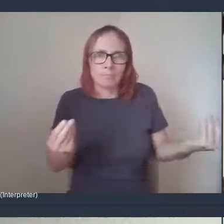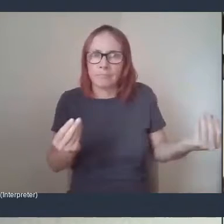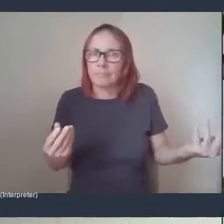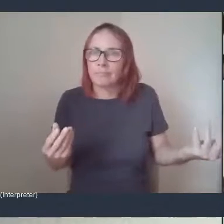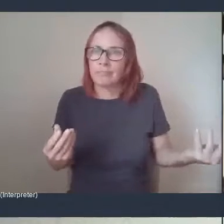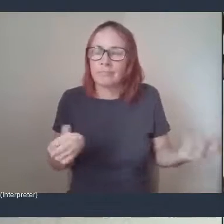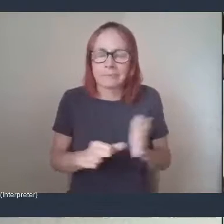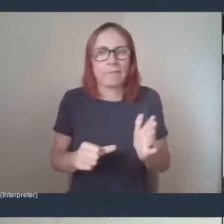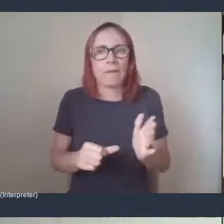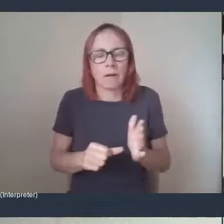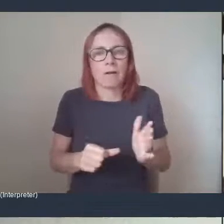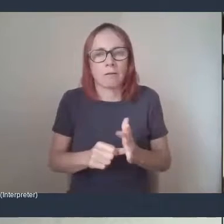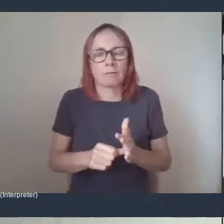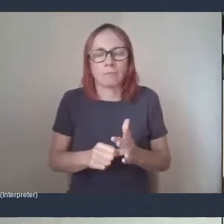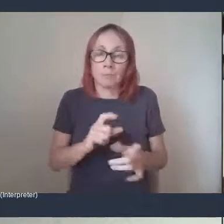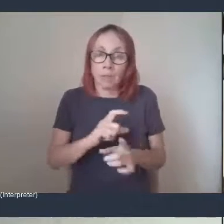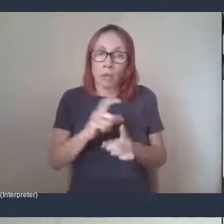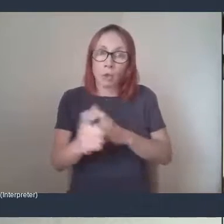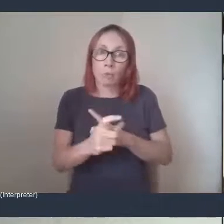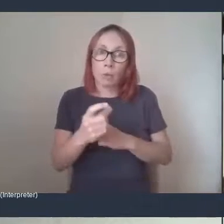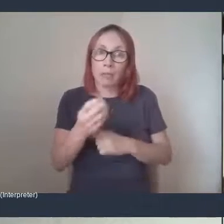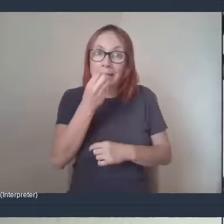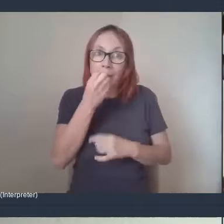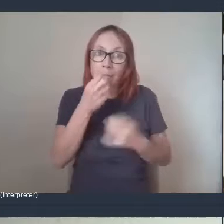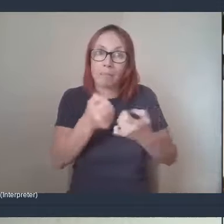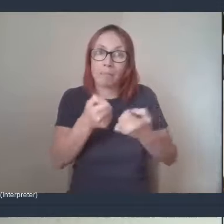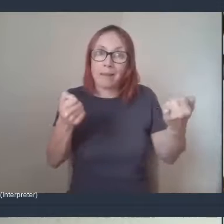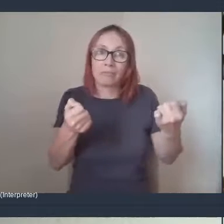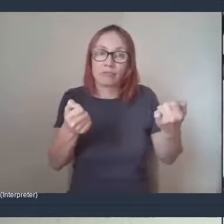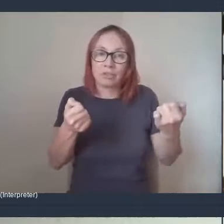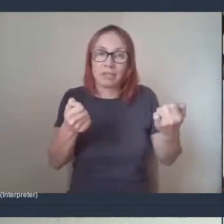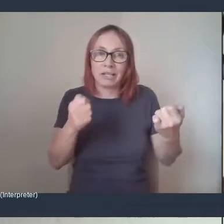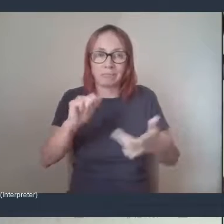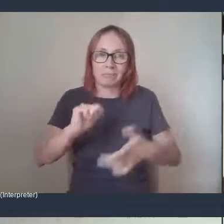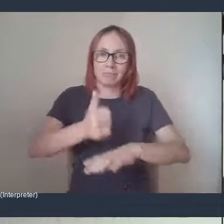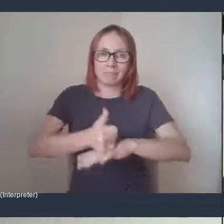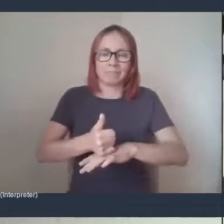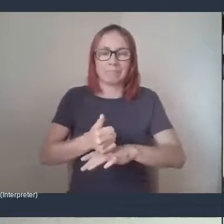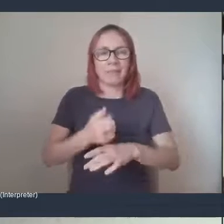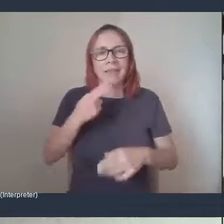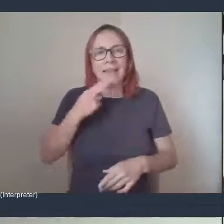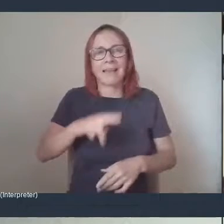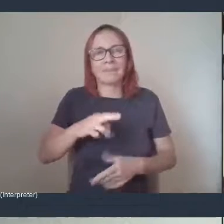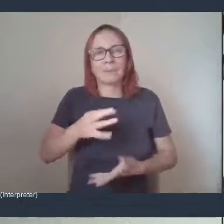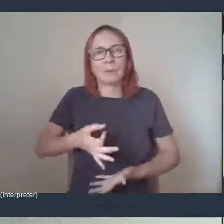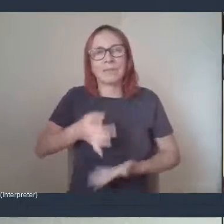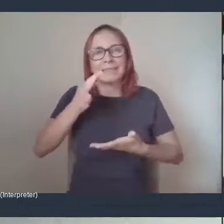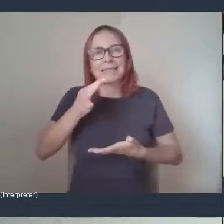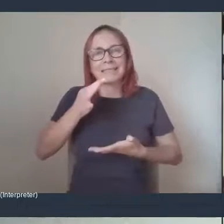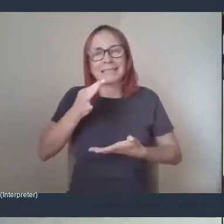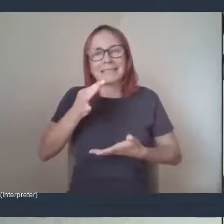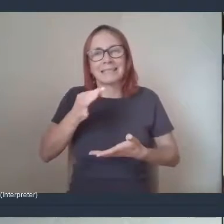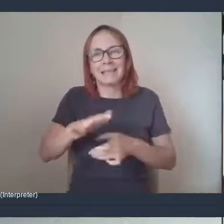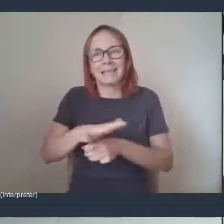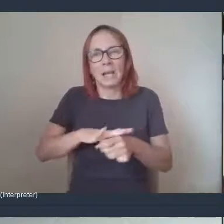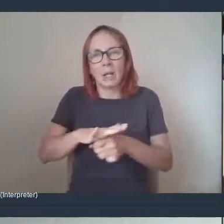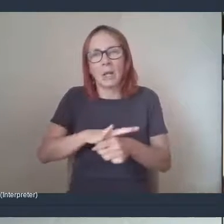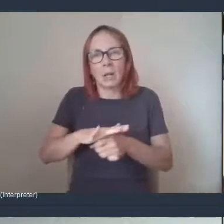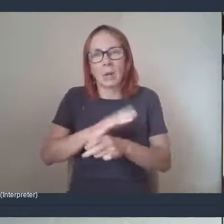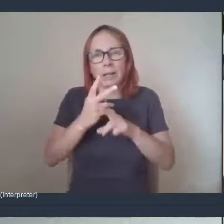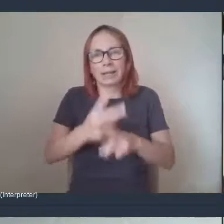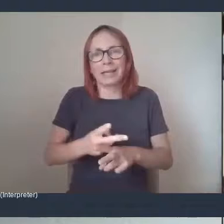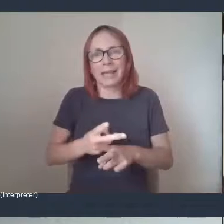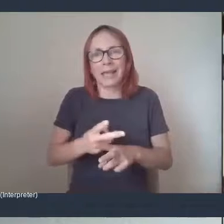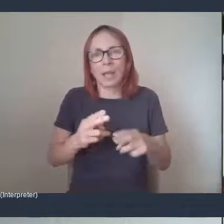pantry were providing afternoon tea to our local care home. And just knowing that that made a little bit of a